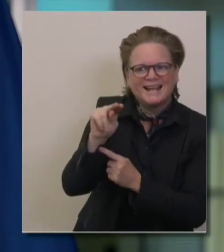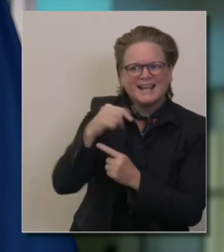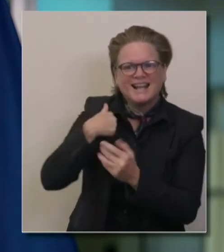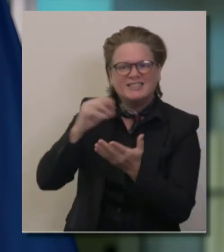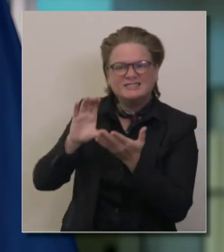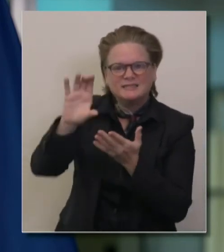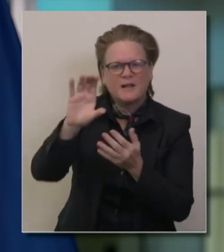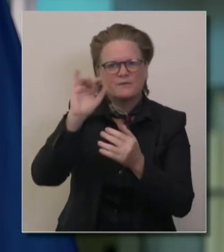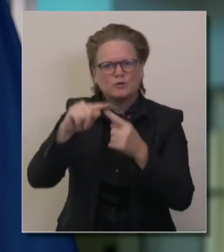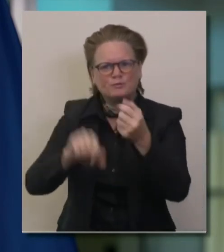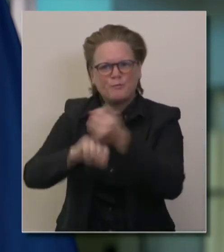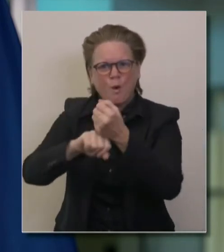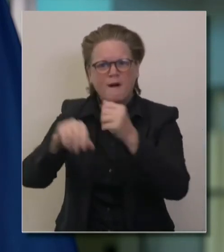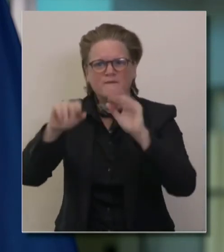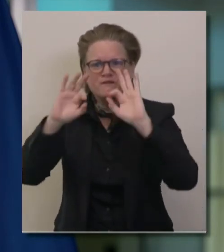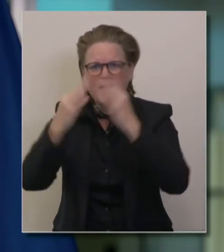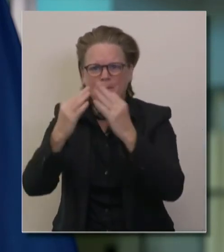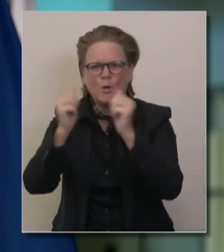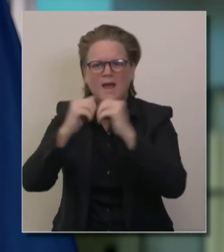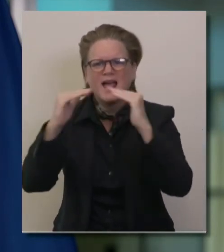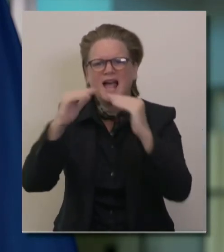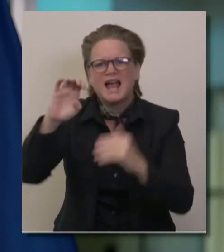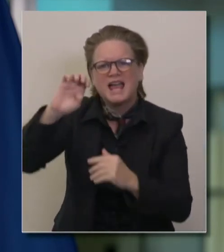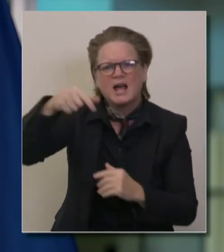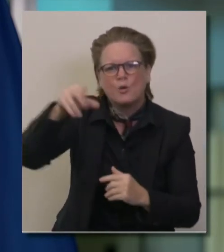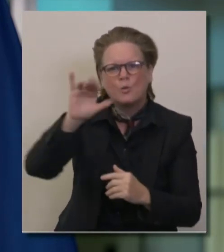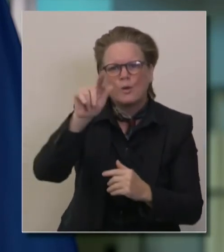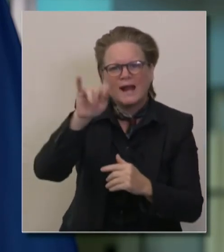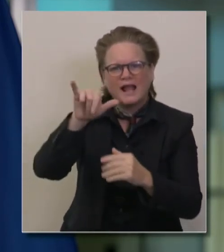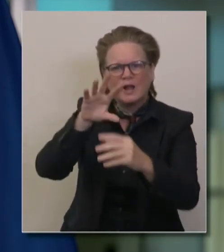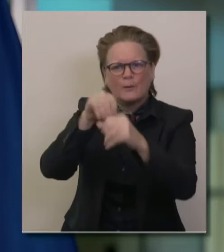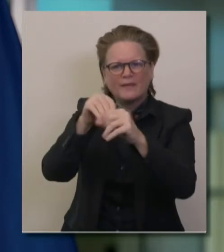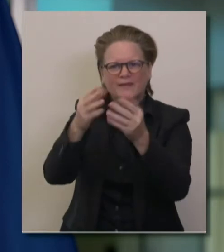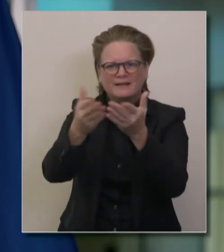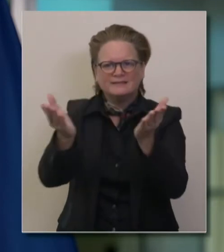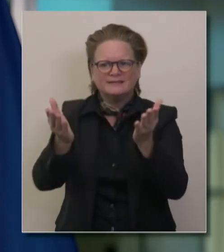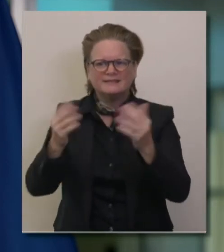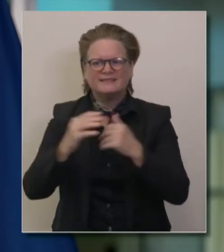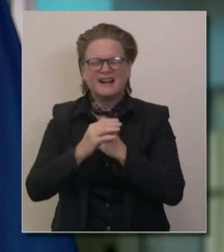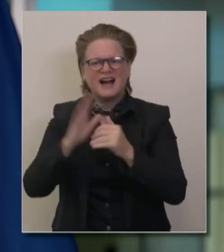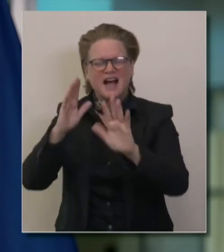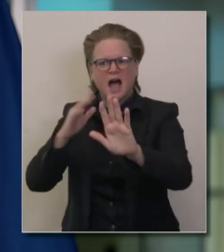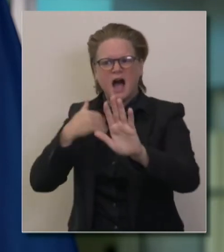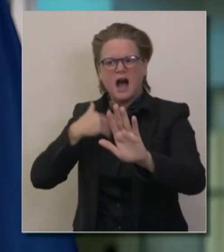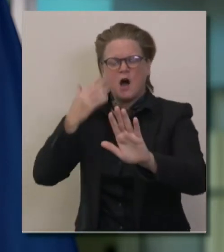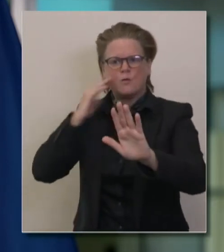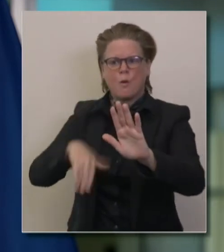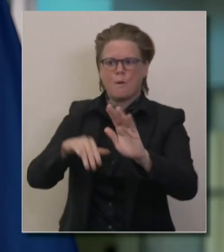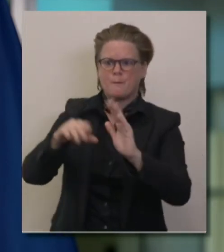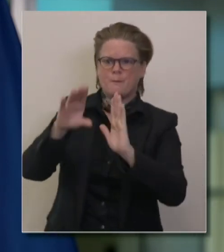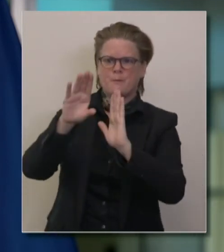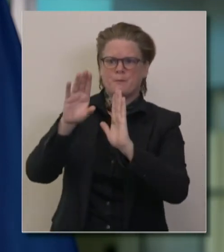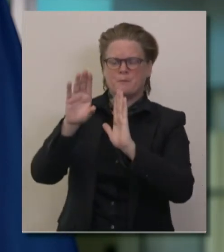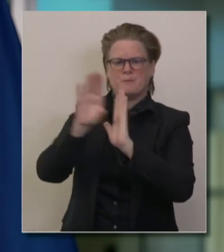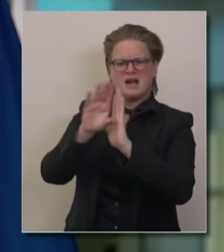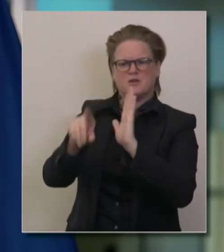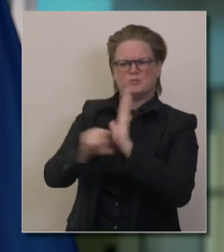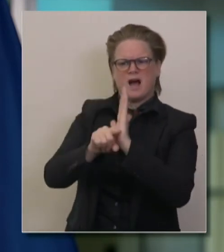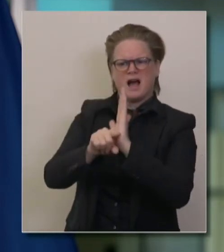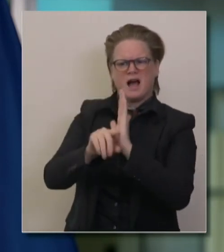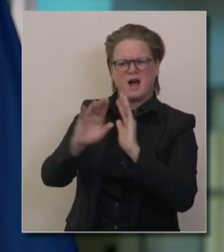None of us are naive about the background rates and the community spread creating stress on the entire